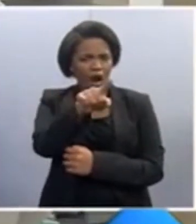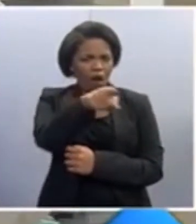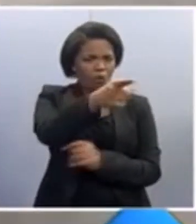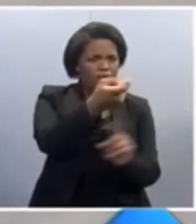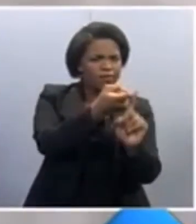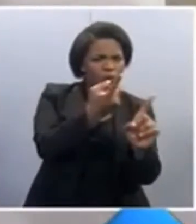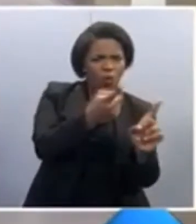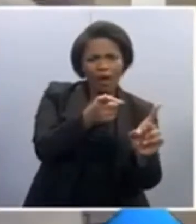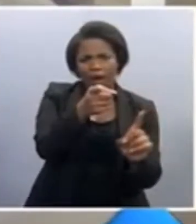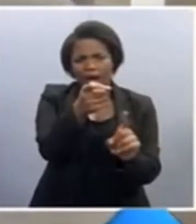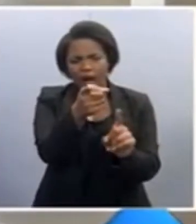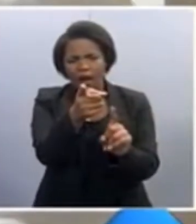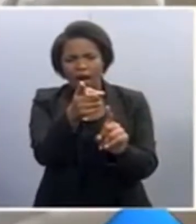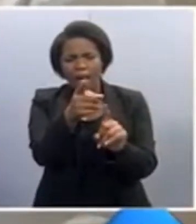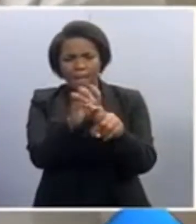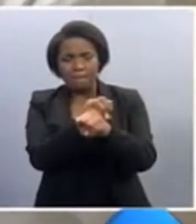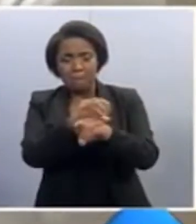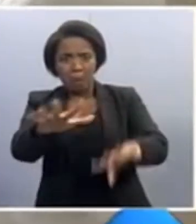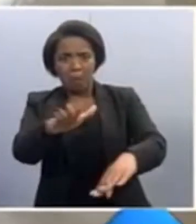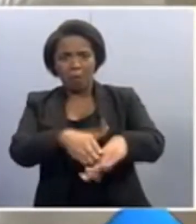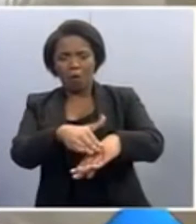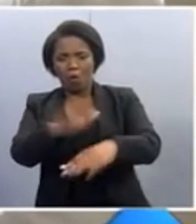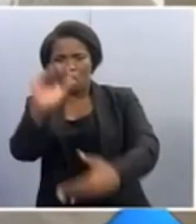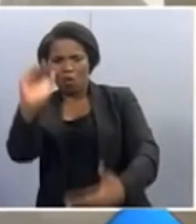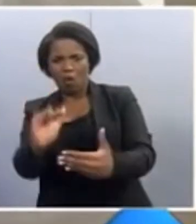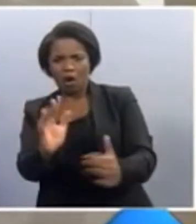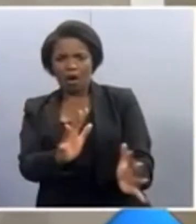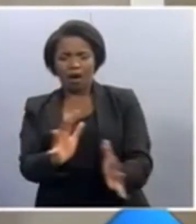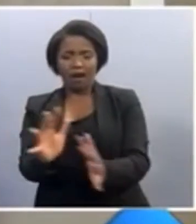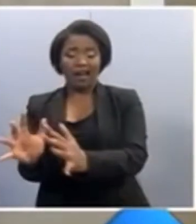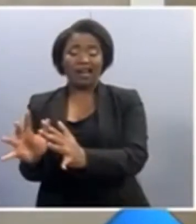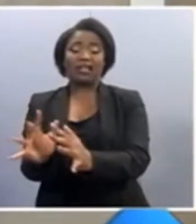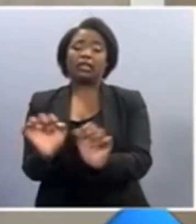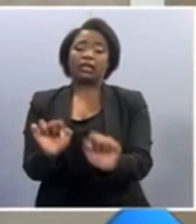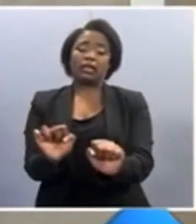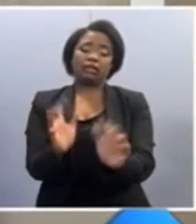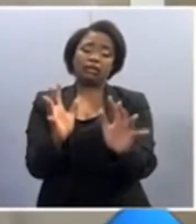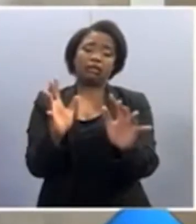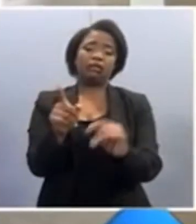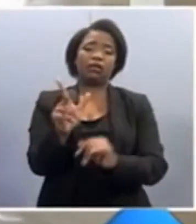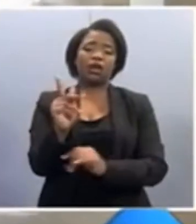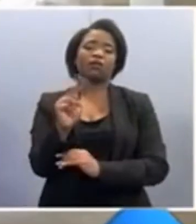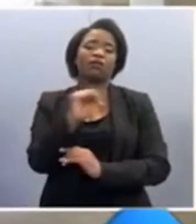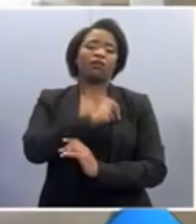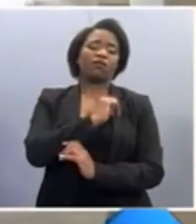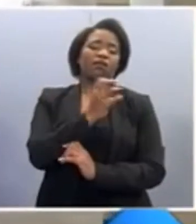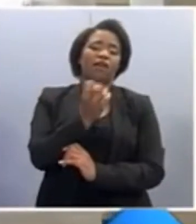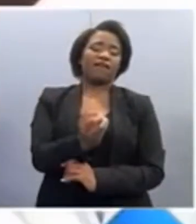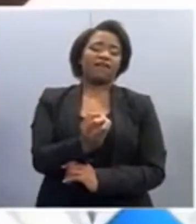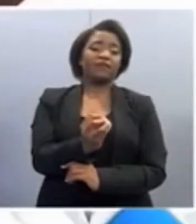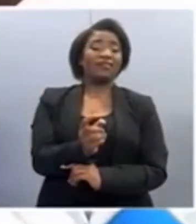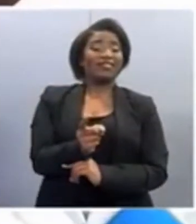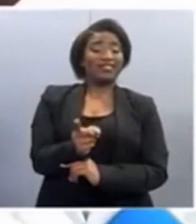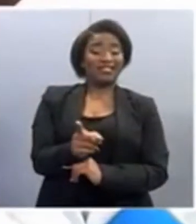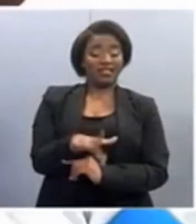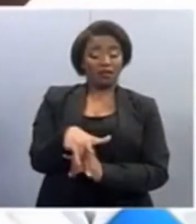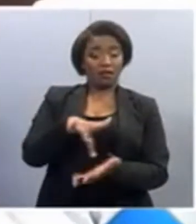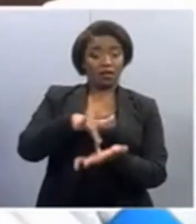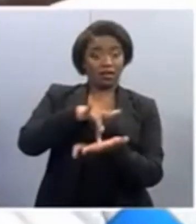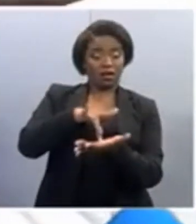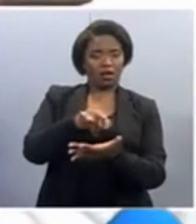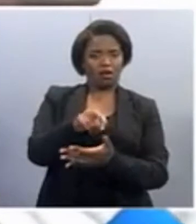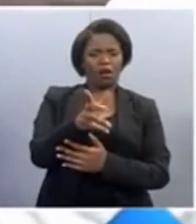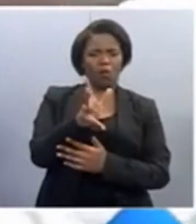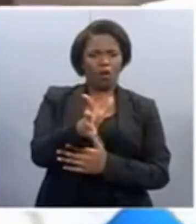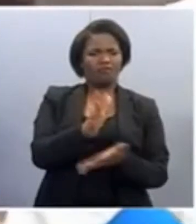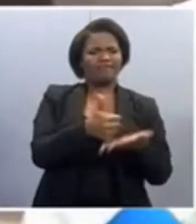There are six other DNA research labs in the country. The facilities supply diagnostics that will ultimately